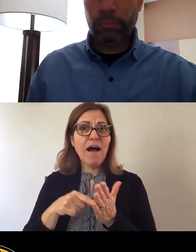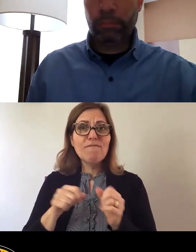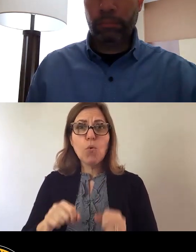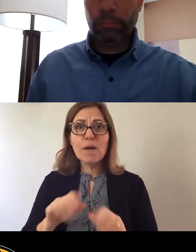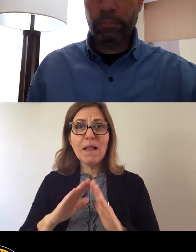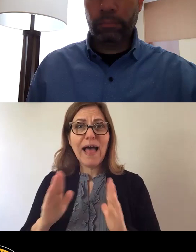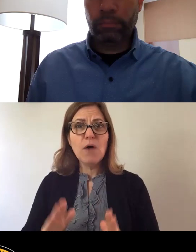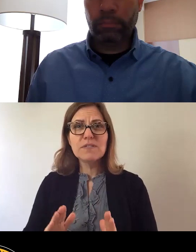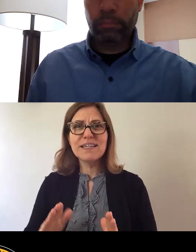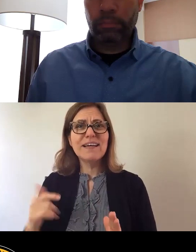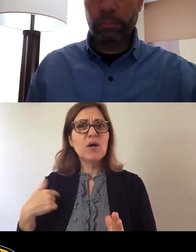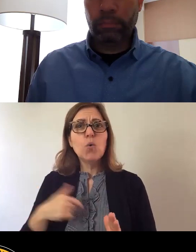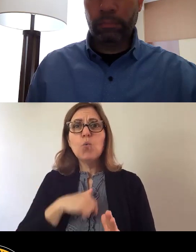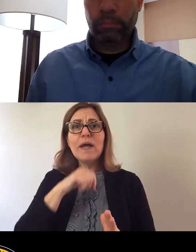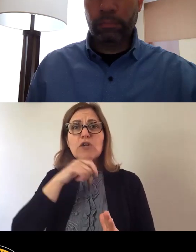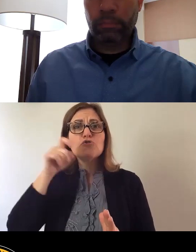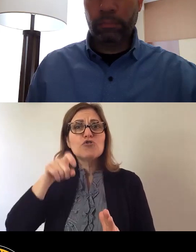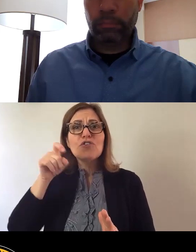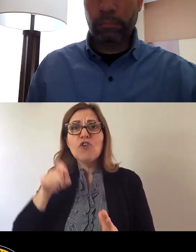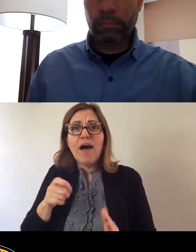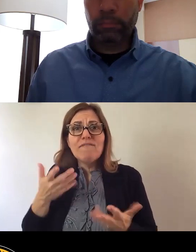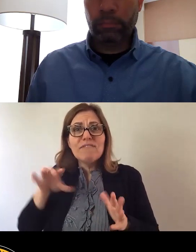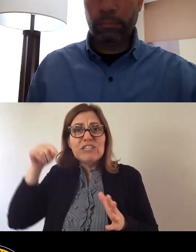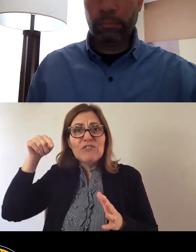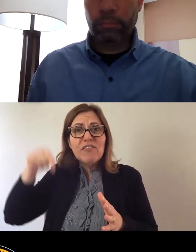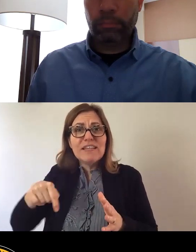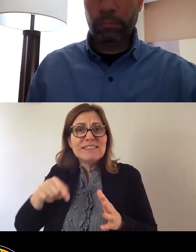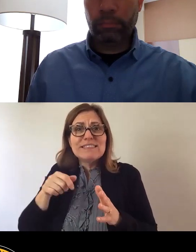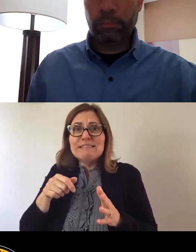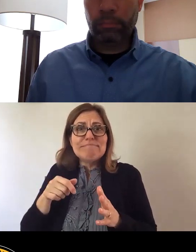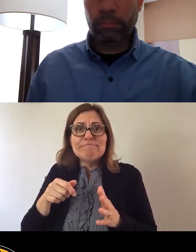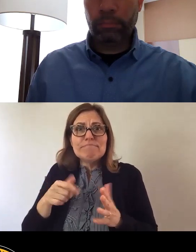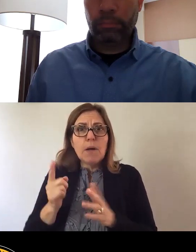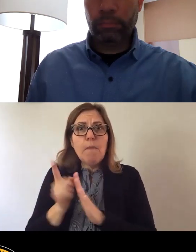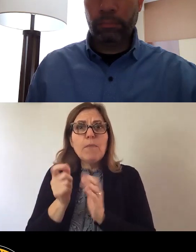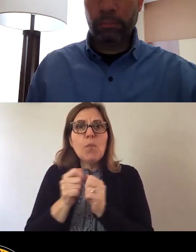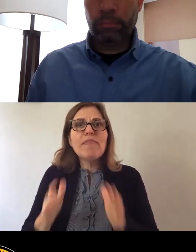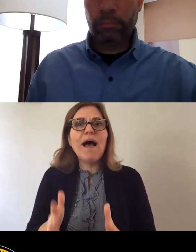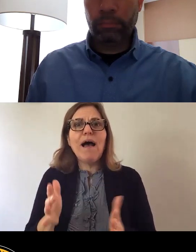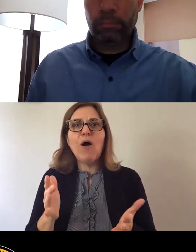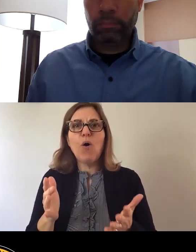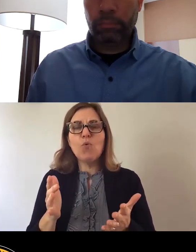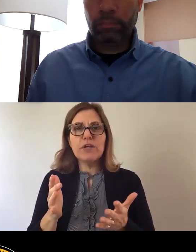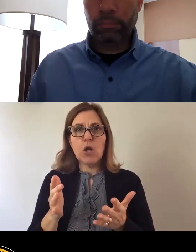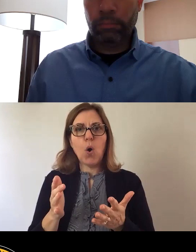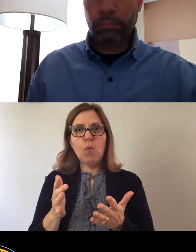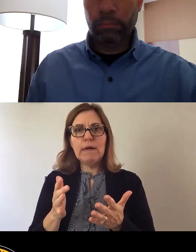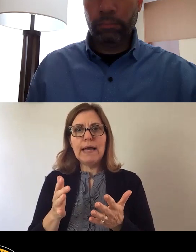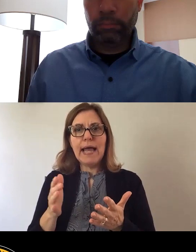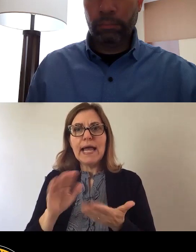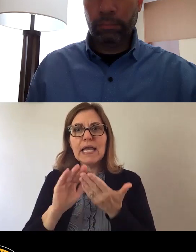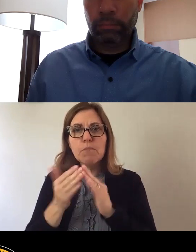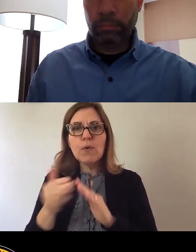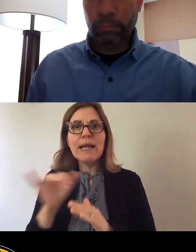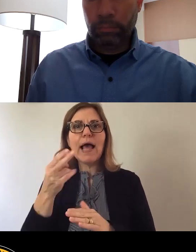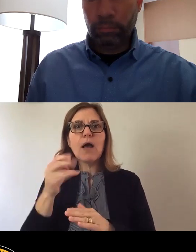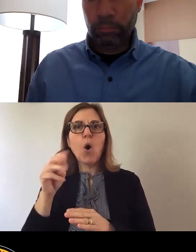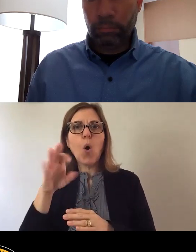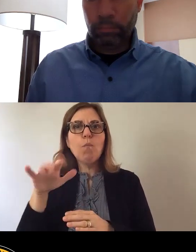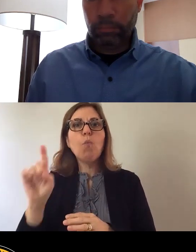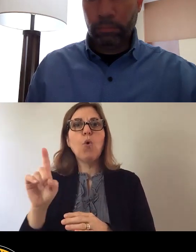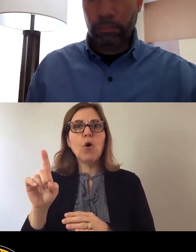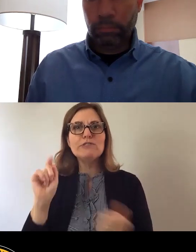without a community like home would transform. We have fought for years and all we've heard from the city is we don't have the money. Oh, we're